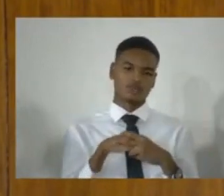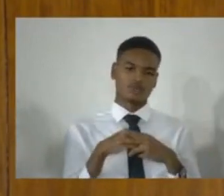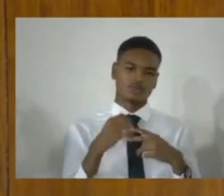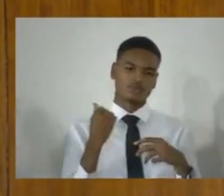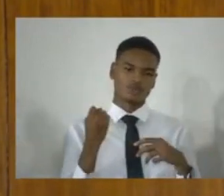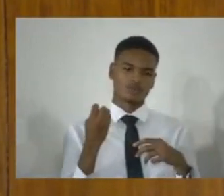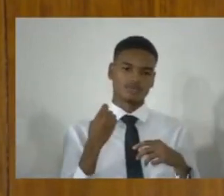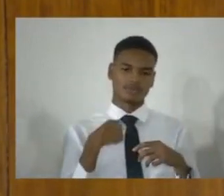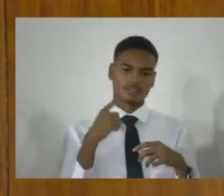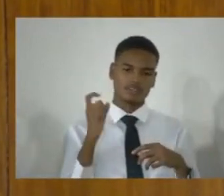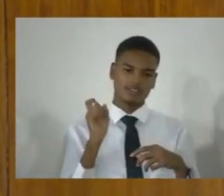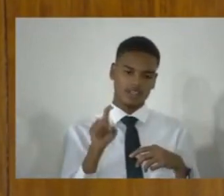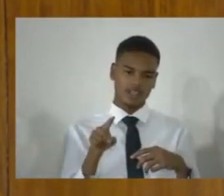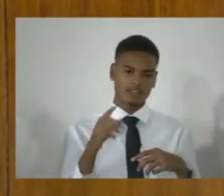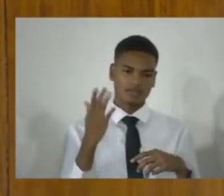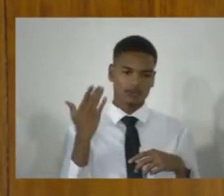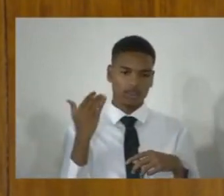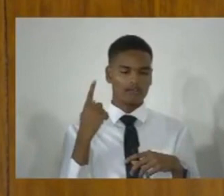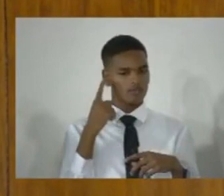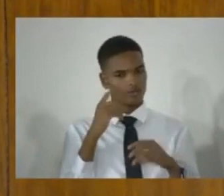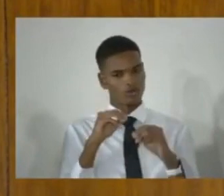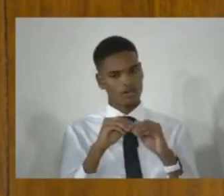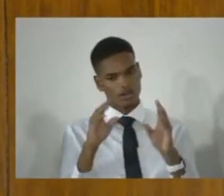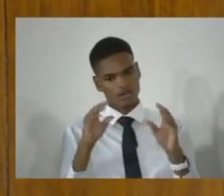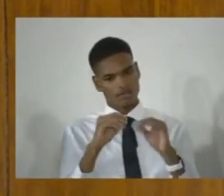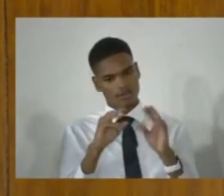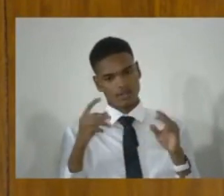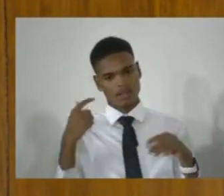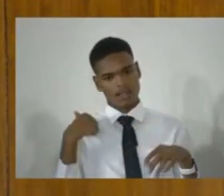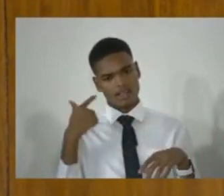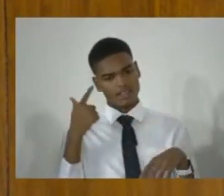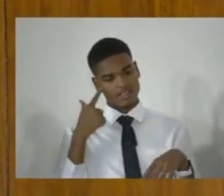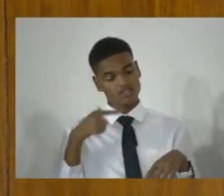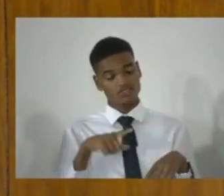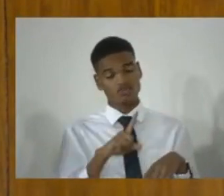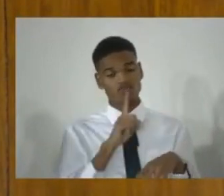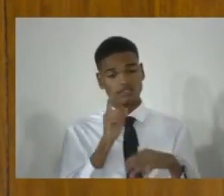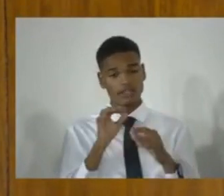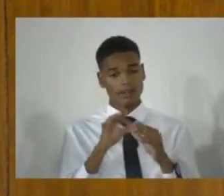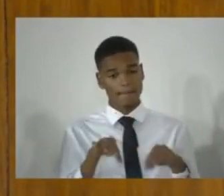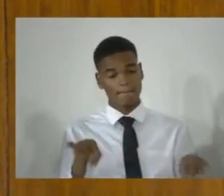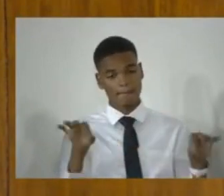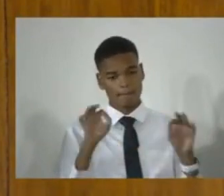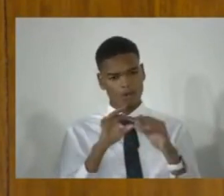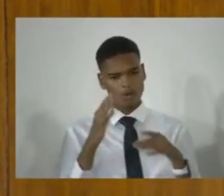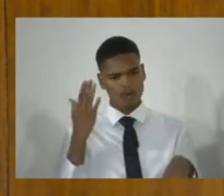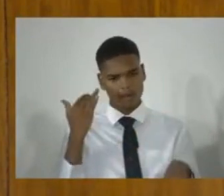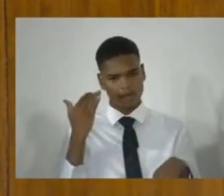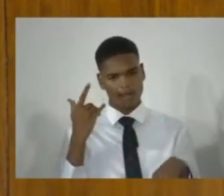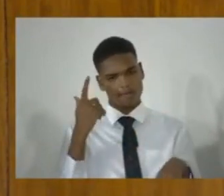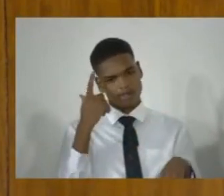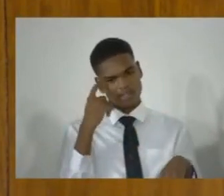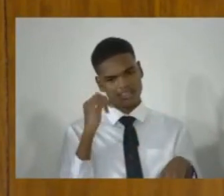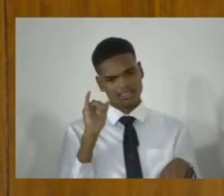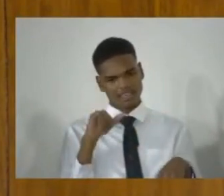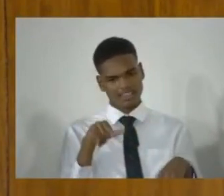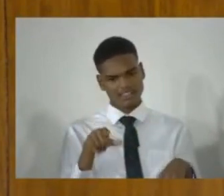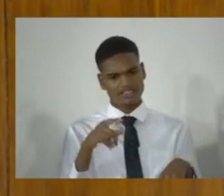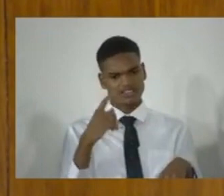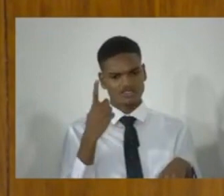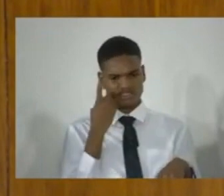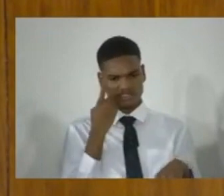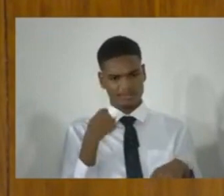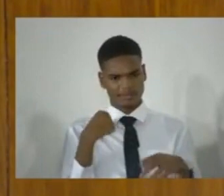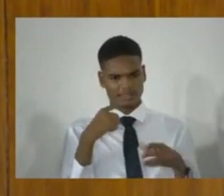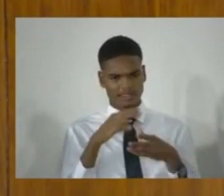asking for this to be clarified, Minister. I think this is very important because that formulation, as I've just